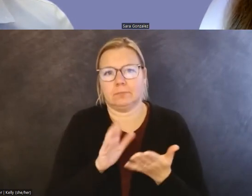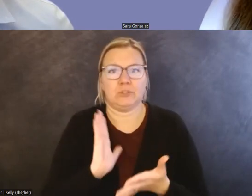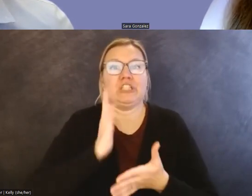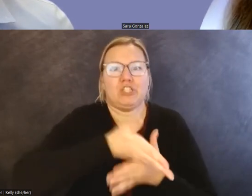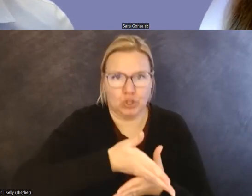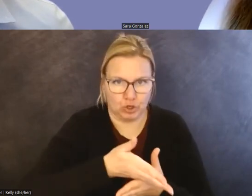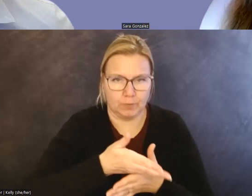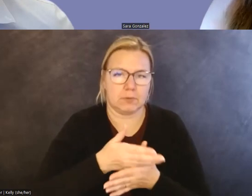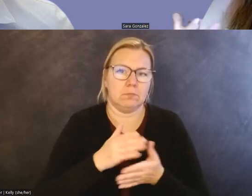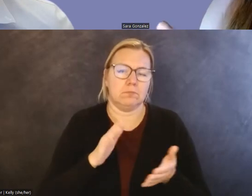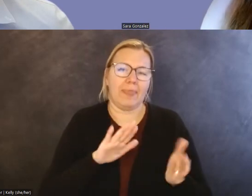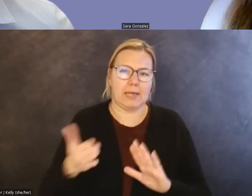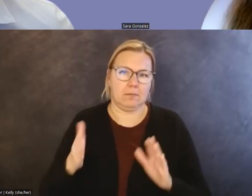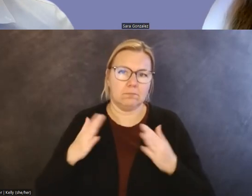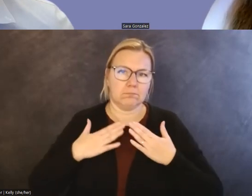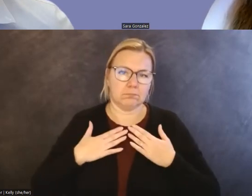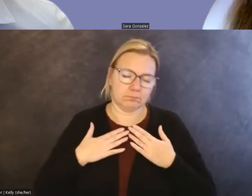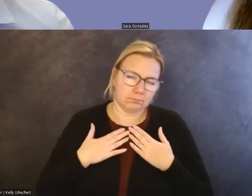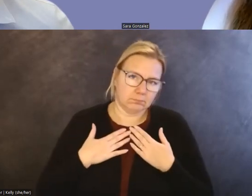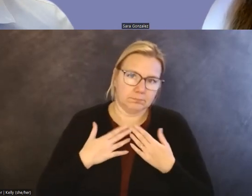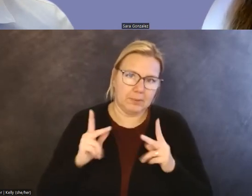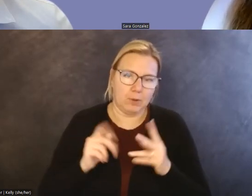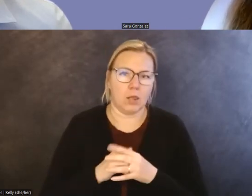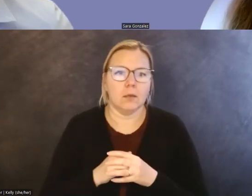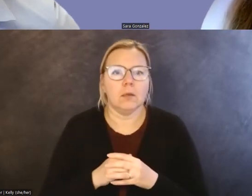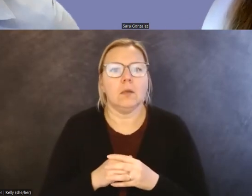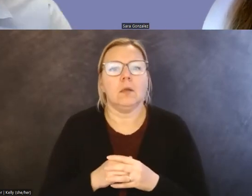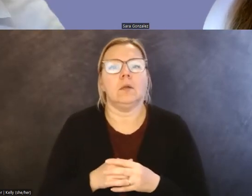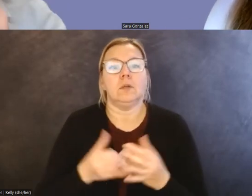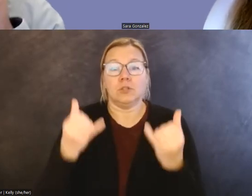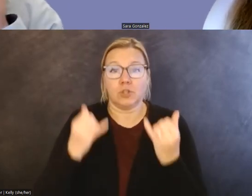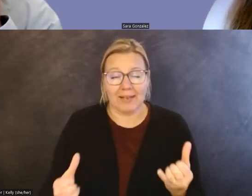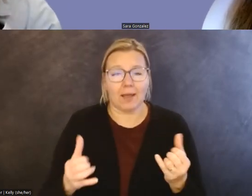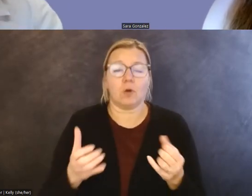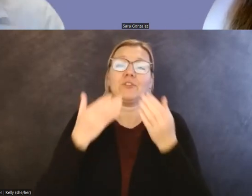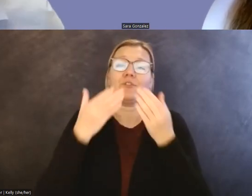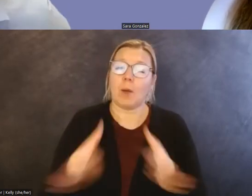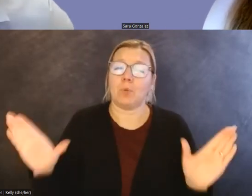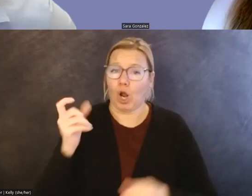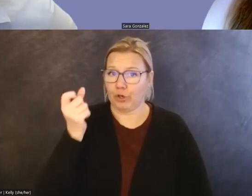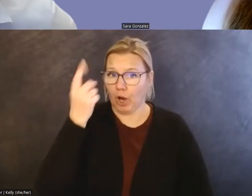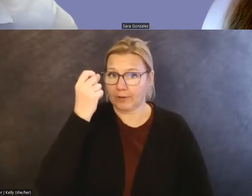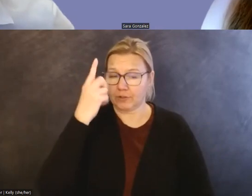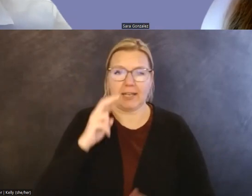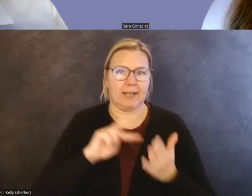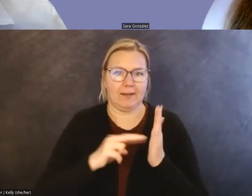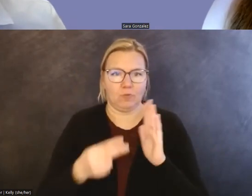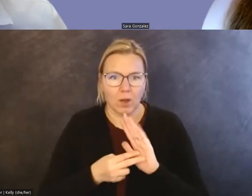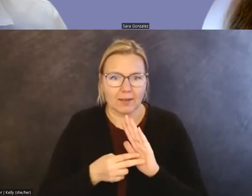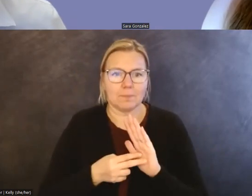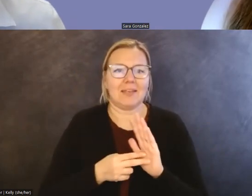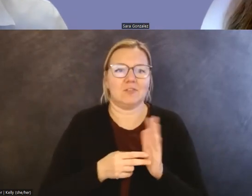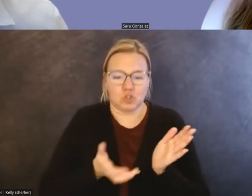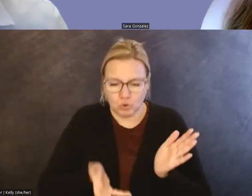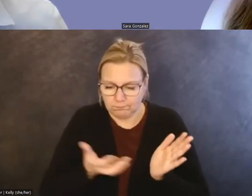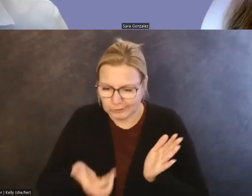of the catch and release certainly what we're advocating for here is taking a broader understanding of what it means to curate and care for